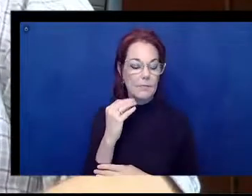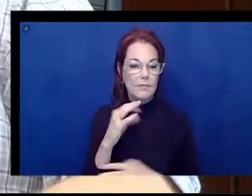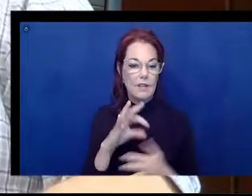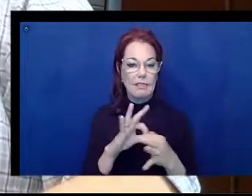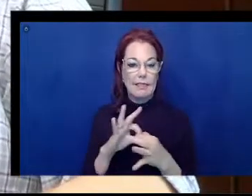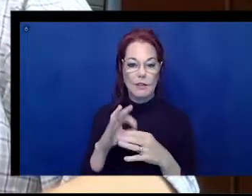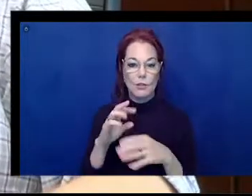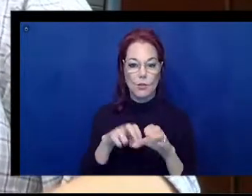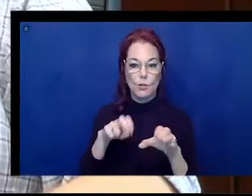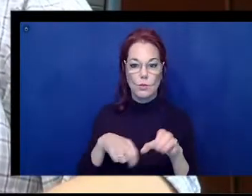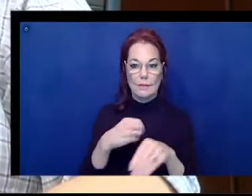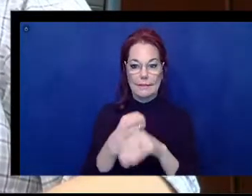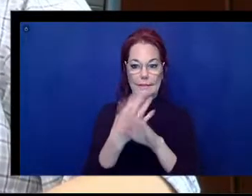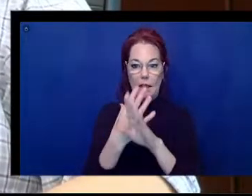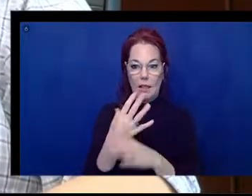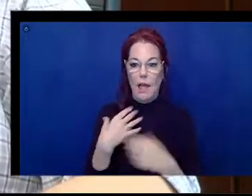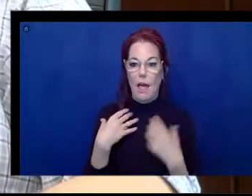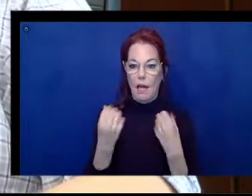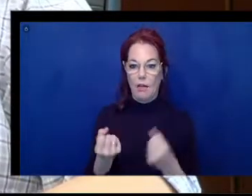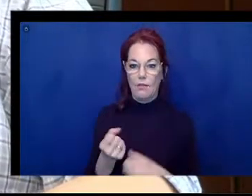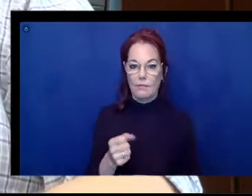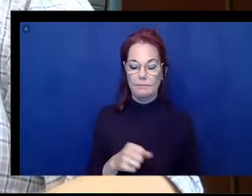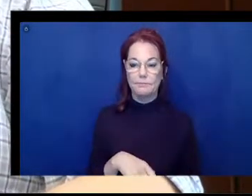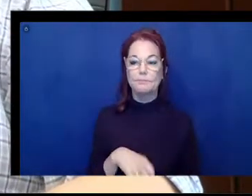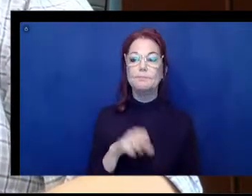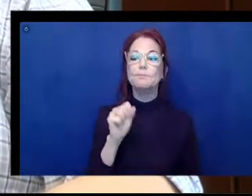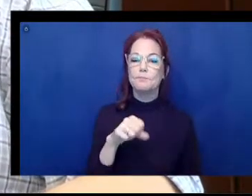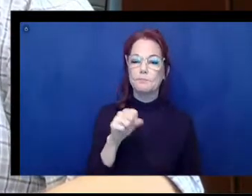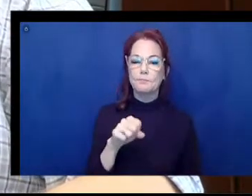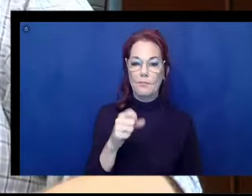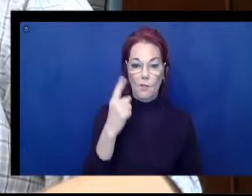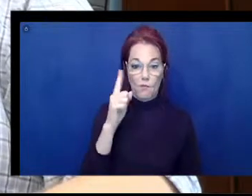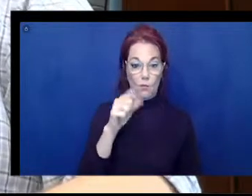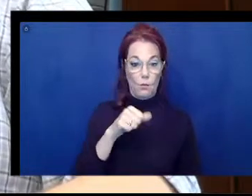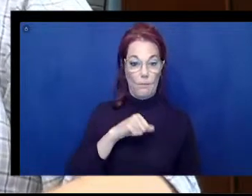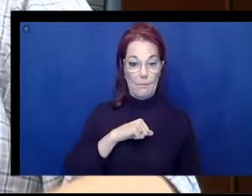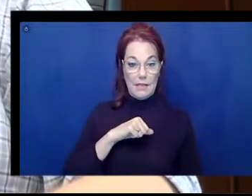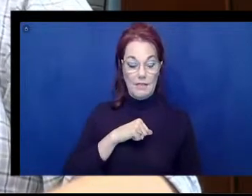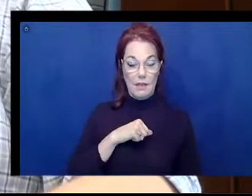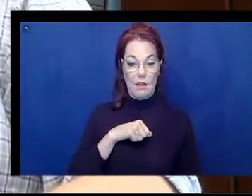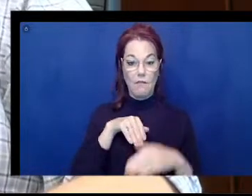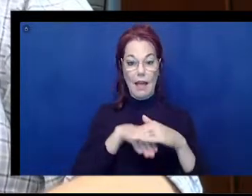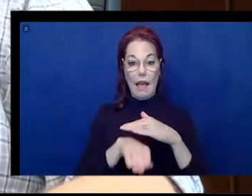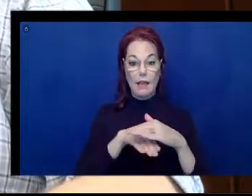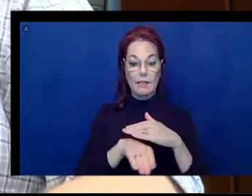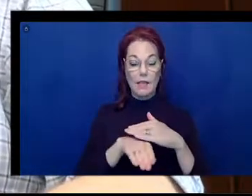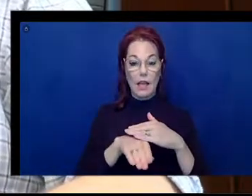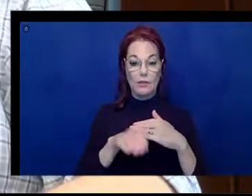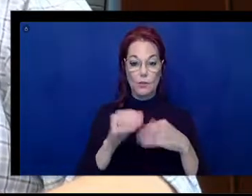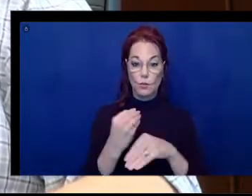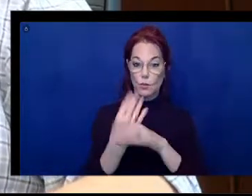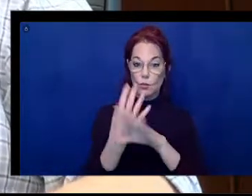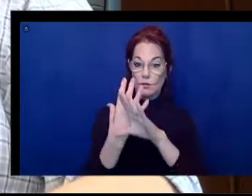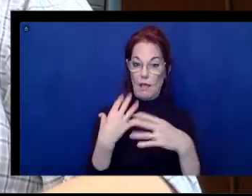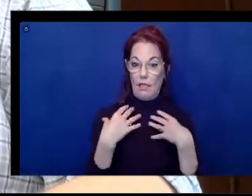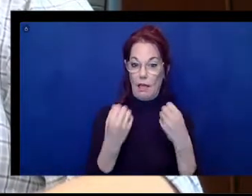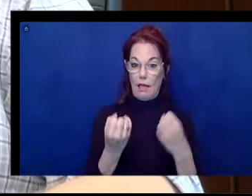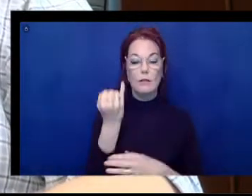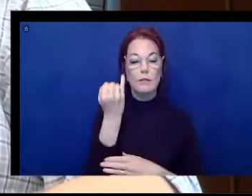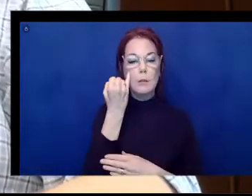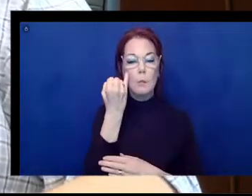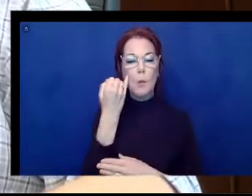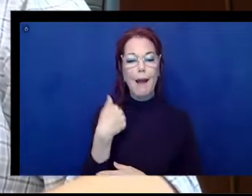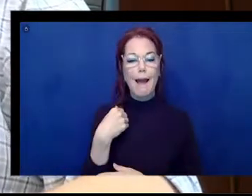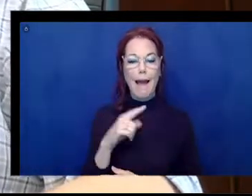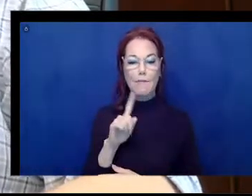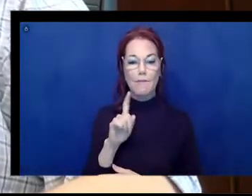I think the access to telehealth for myself, if I had a question, I wouldn't